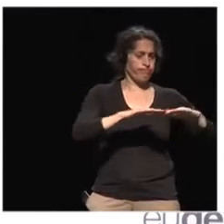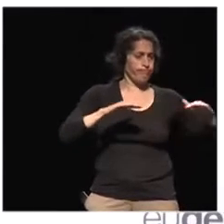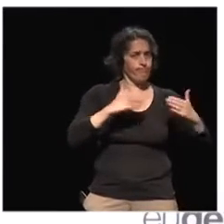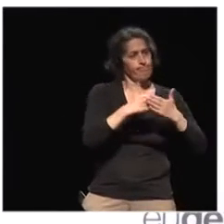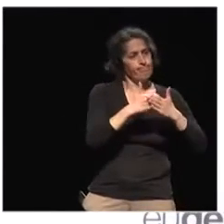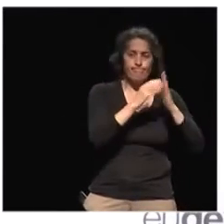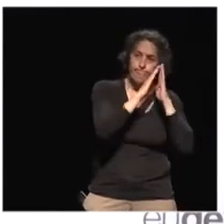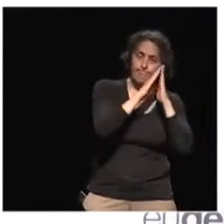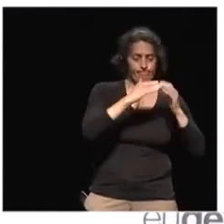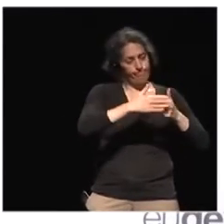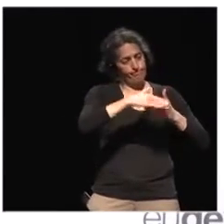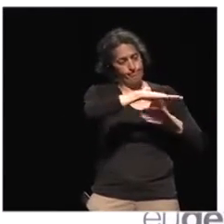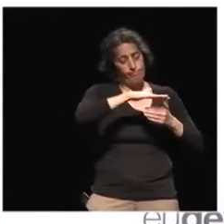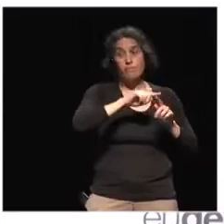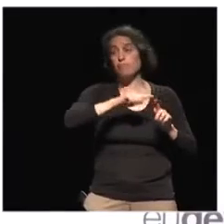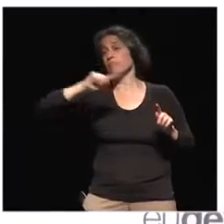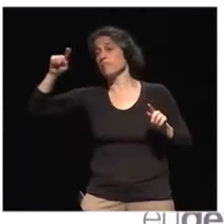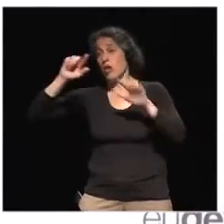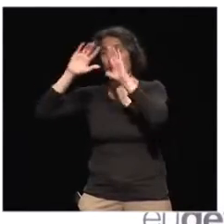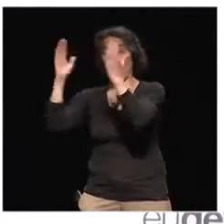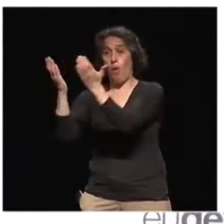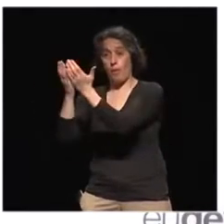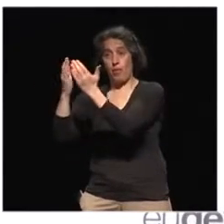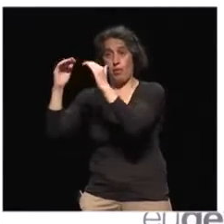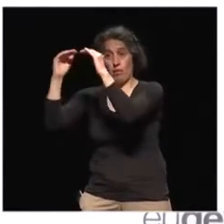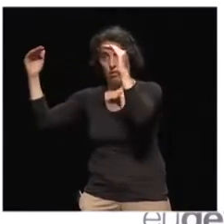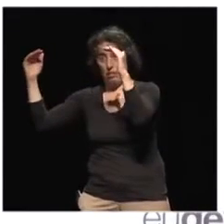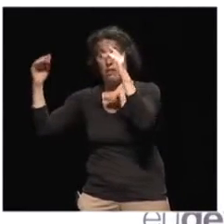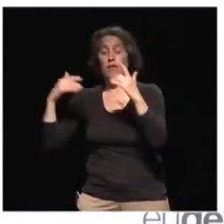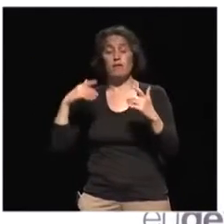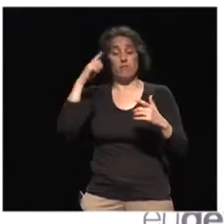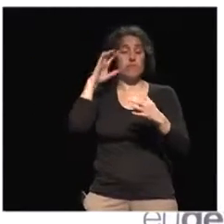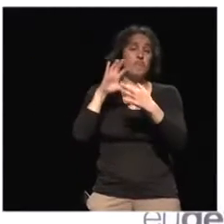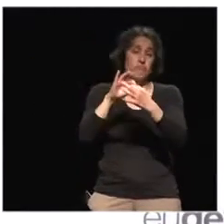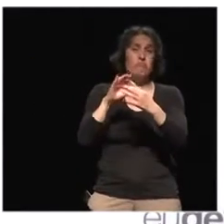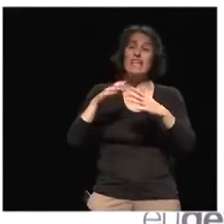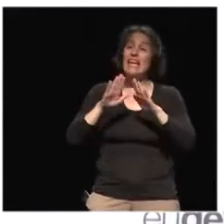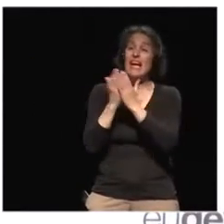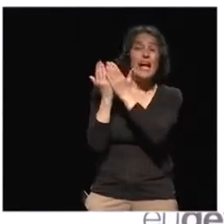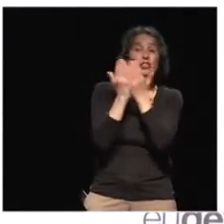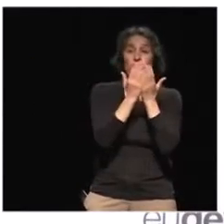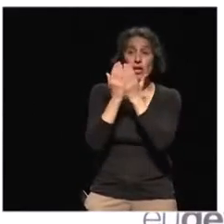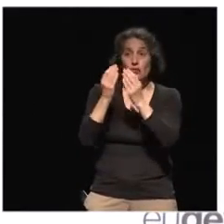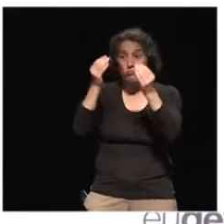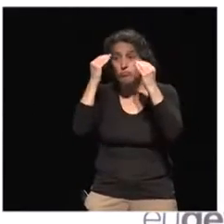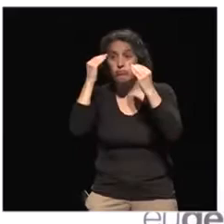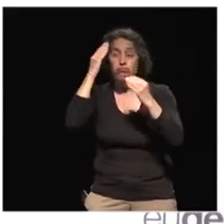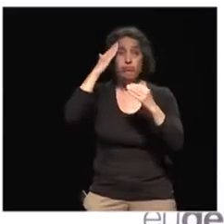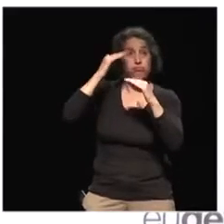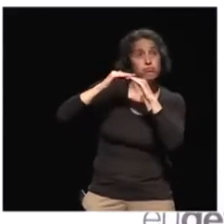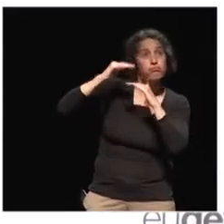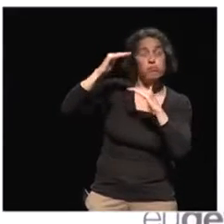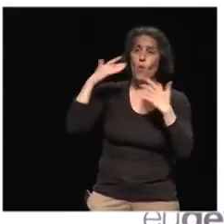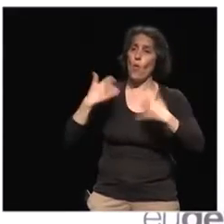The education system we have, education is very powerful. It basically kind of